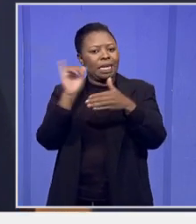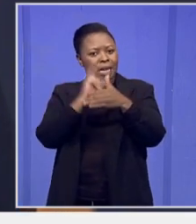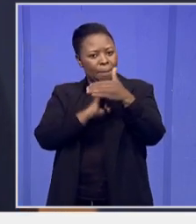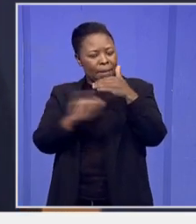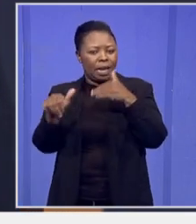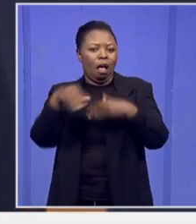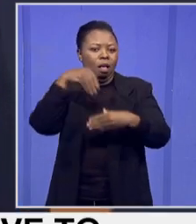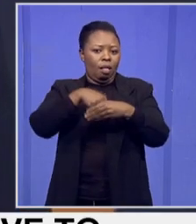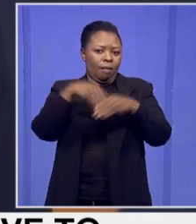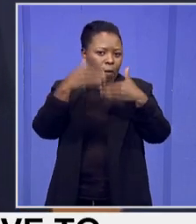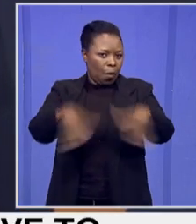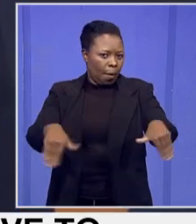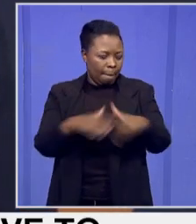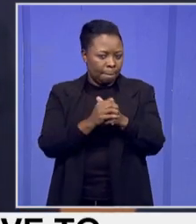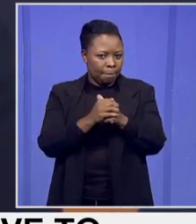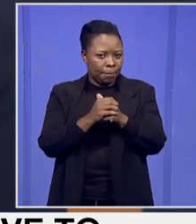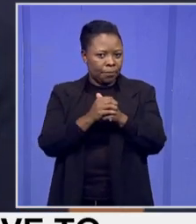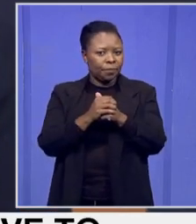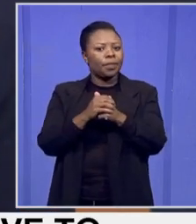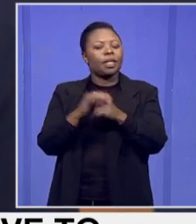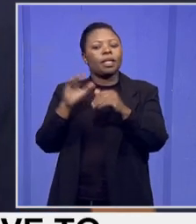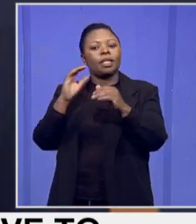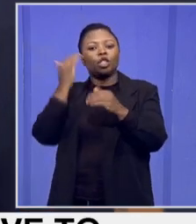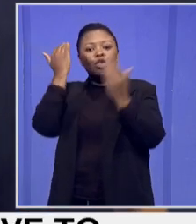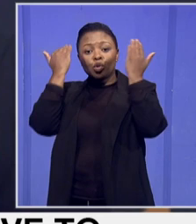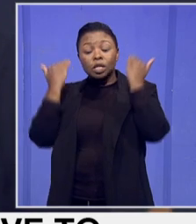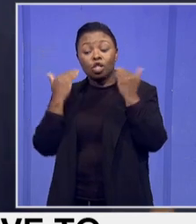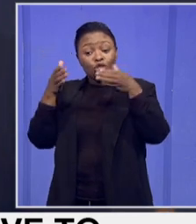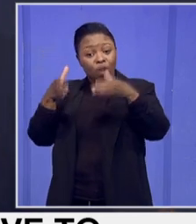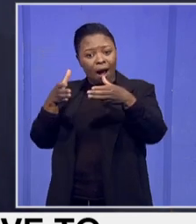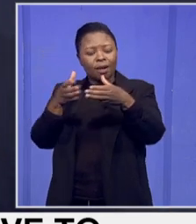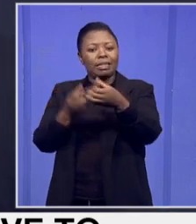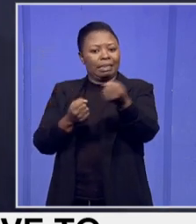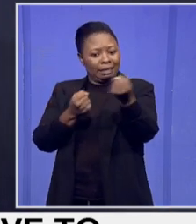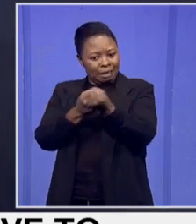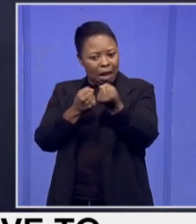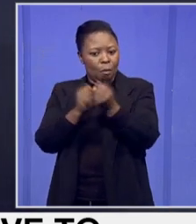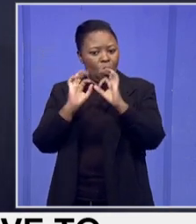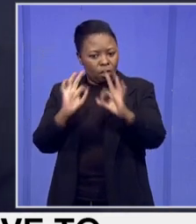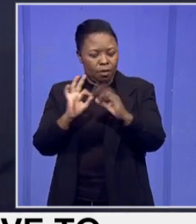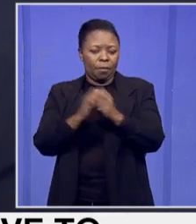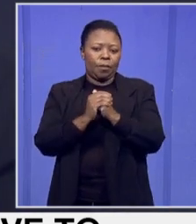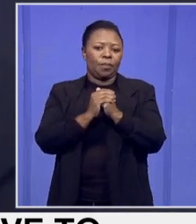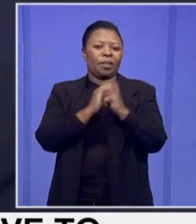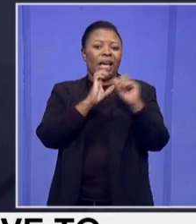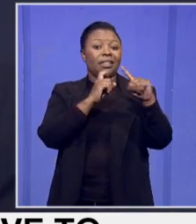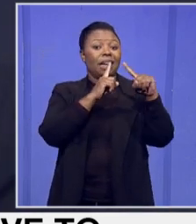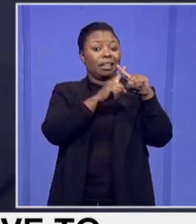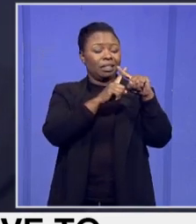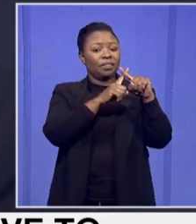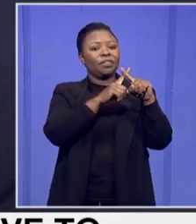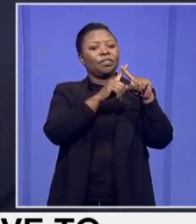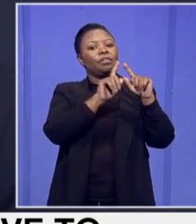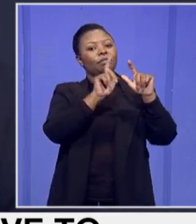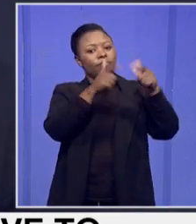your judiciary is well supported and that the executive, once the judiciary has made a decision,